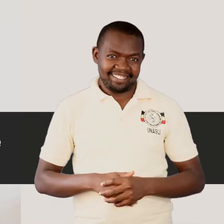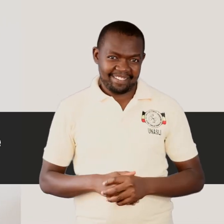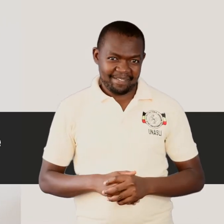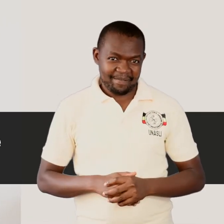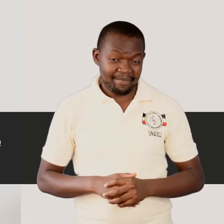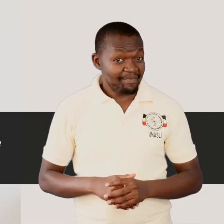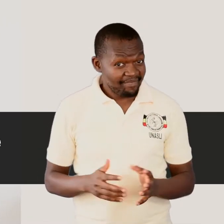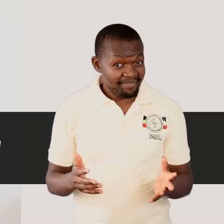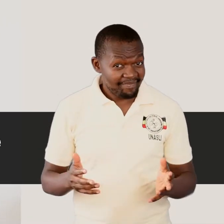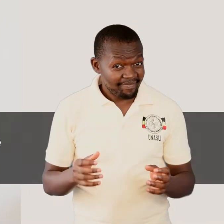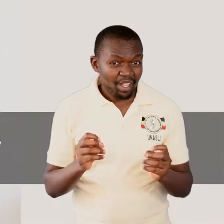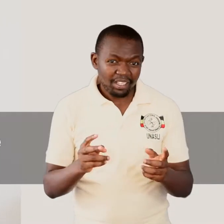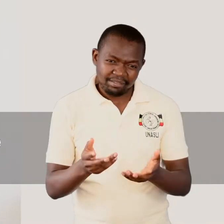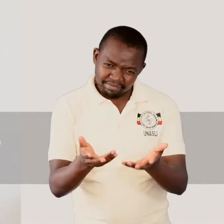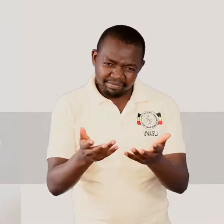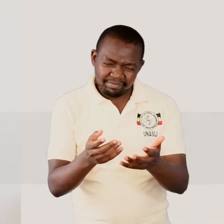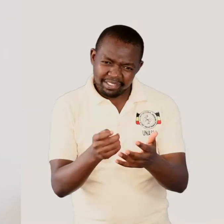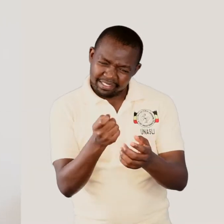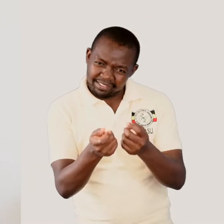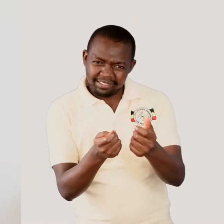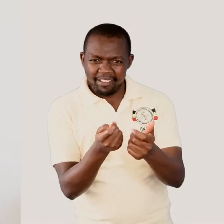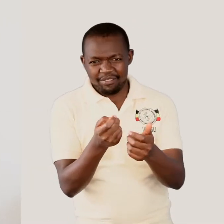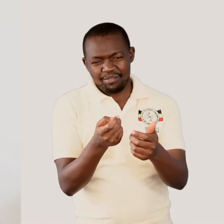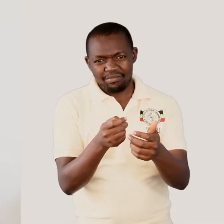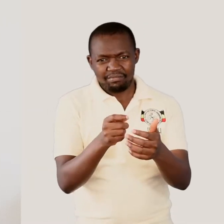Okay, list down a few of them.